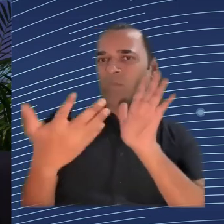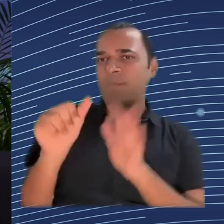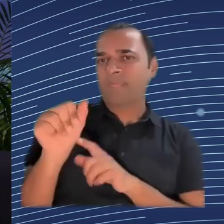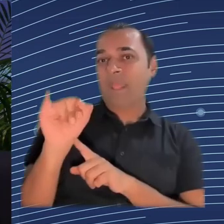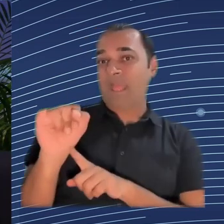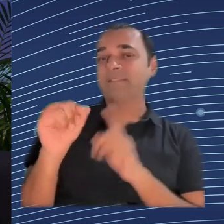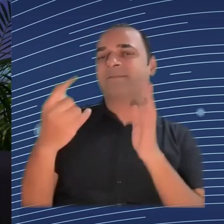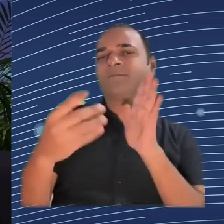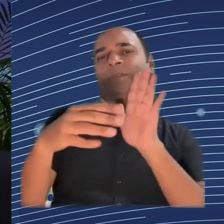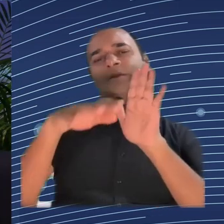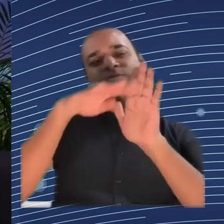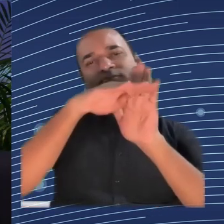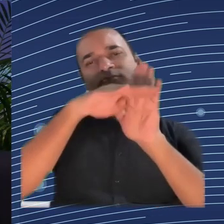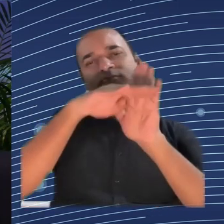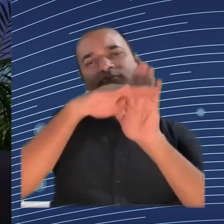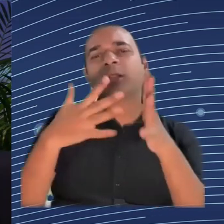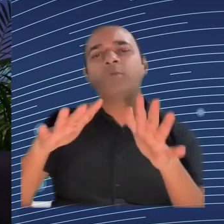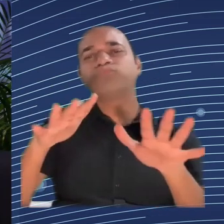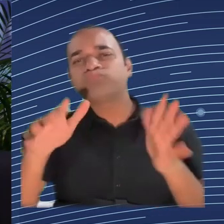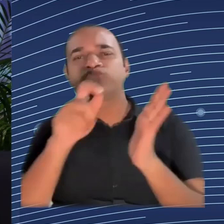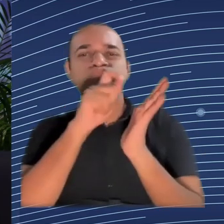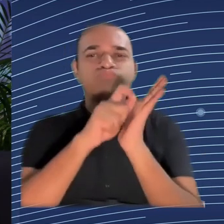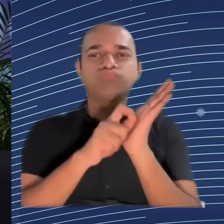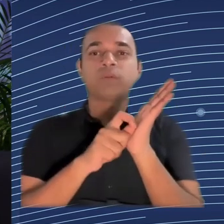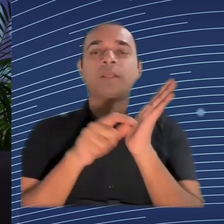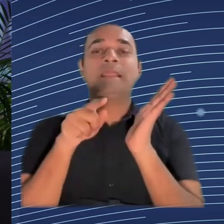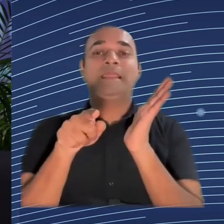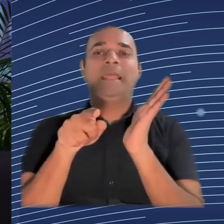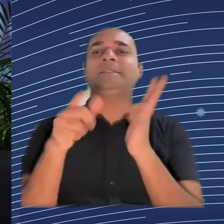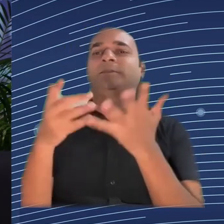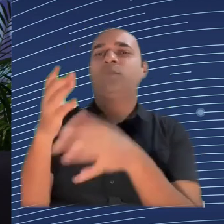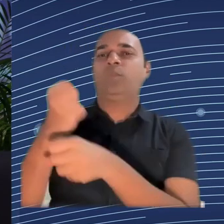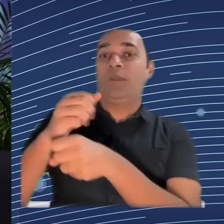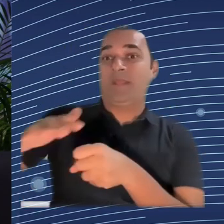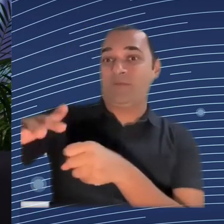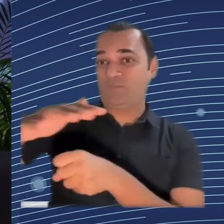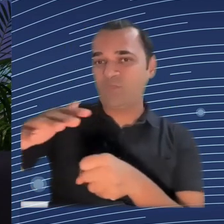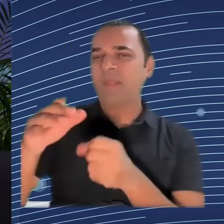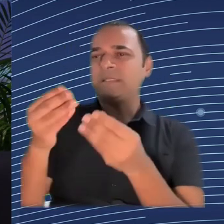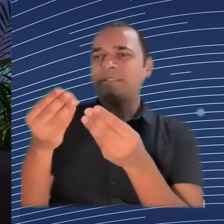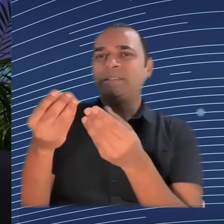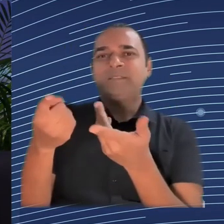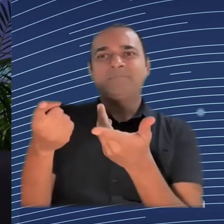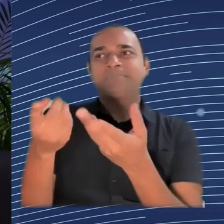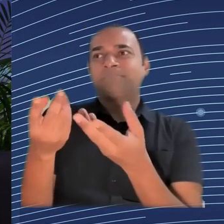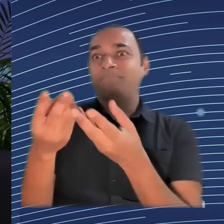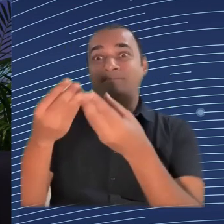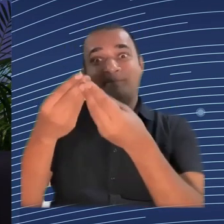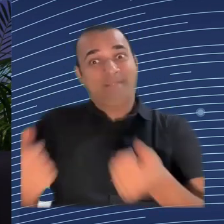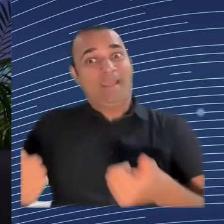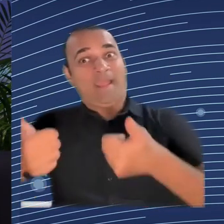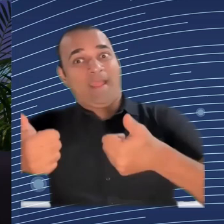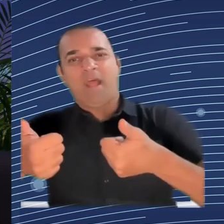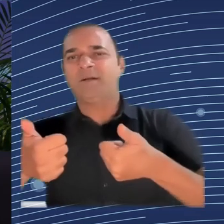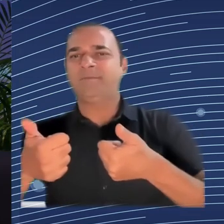this lack of protection for the workers, because here we have a product which is